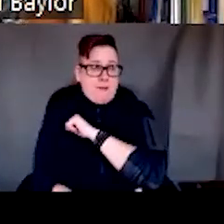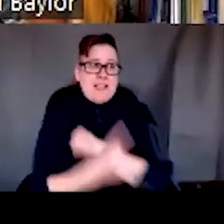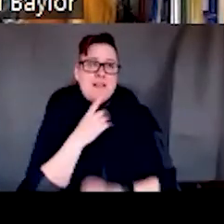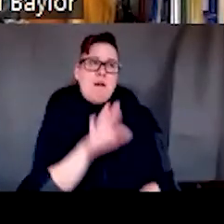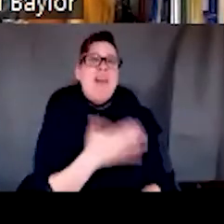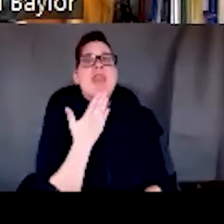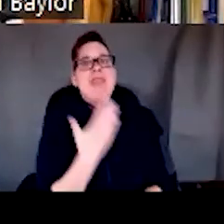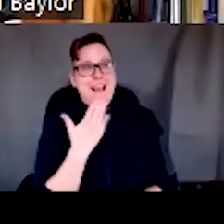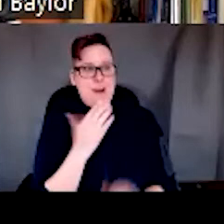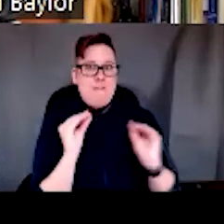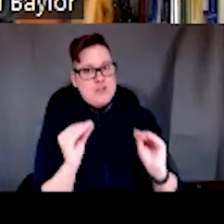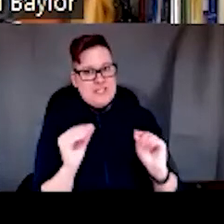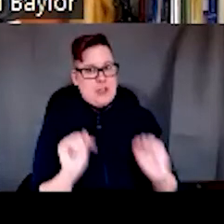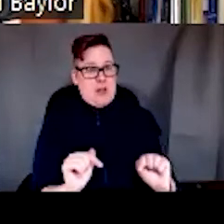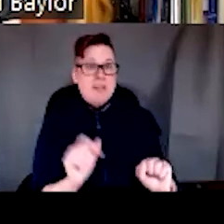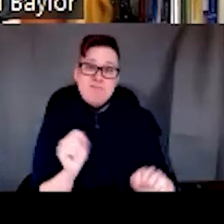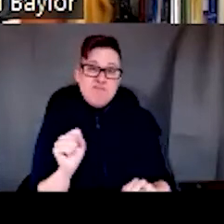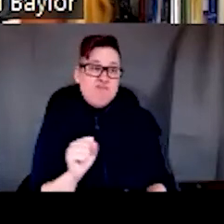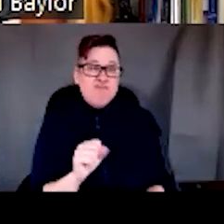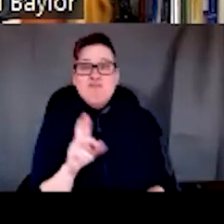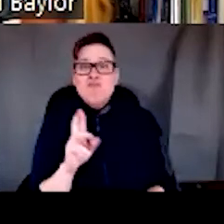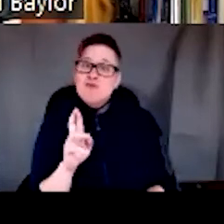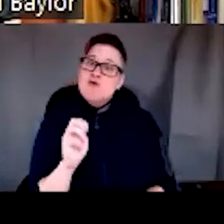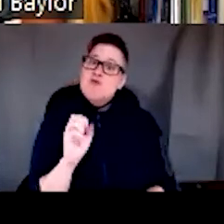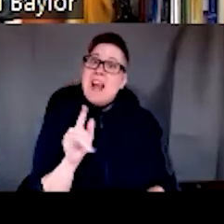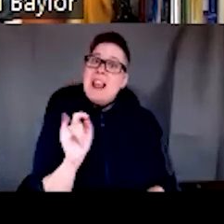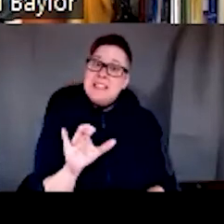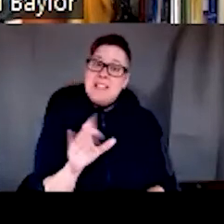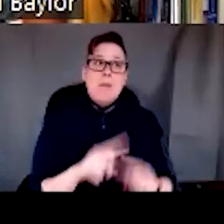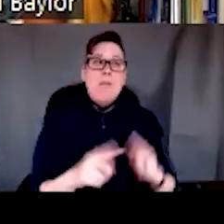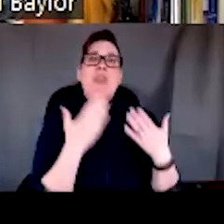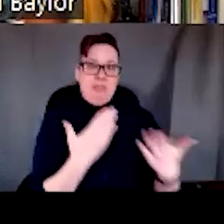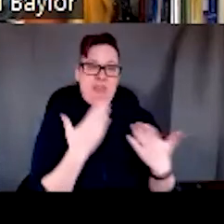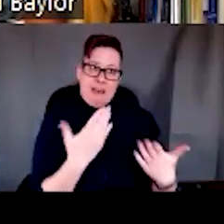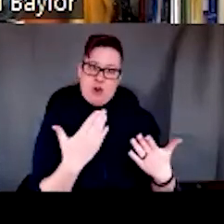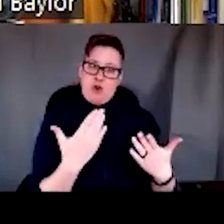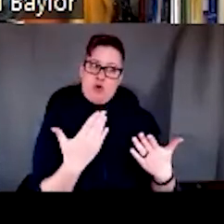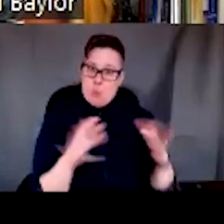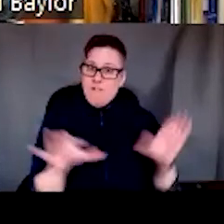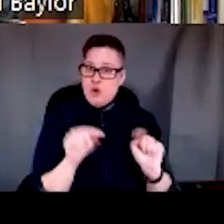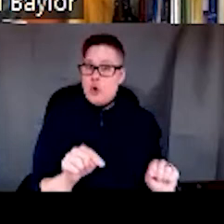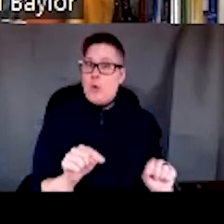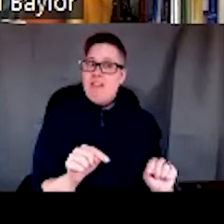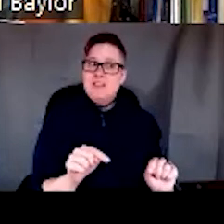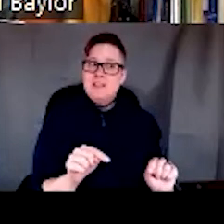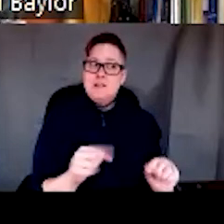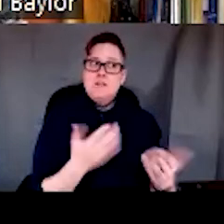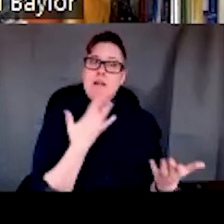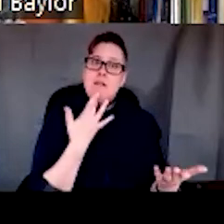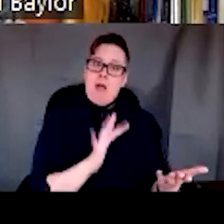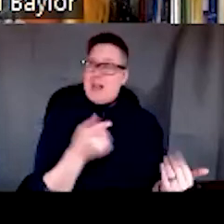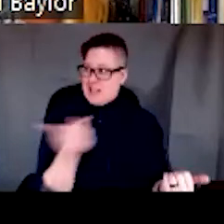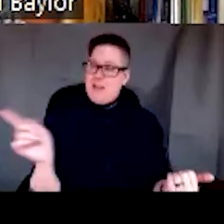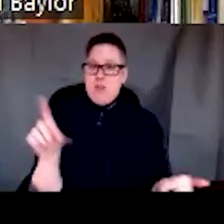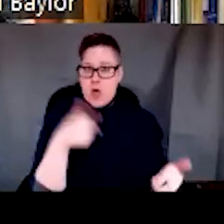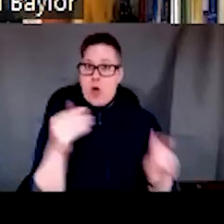that participate in the sim, that it's realistic, and that they're really relieved and grateful that this is an opportunity that their colleagues get to